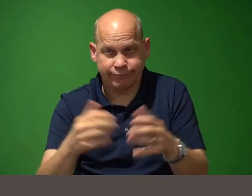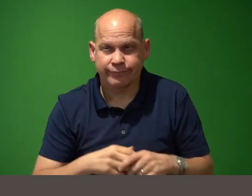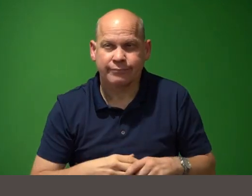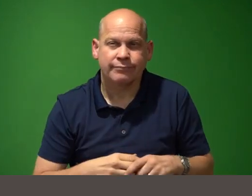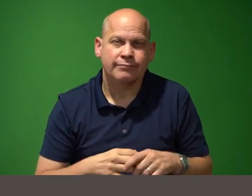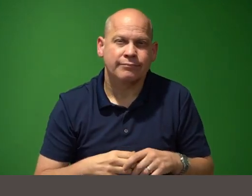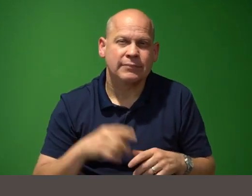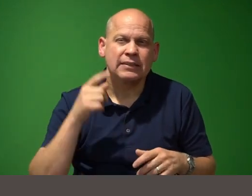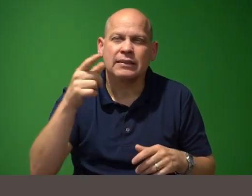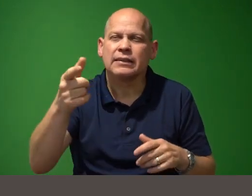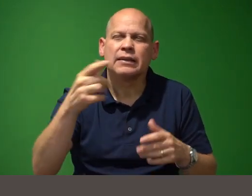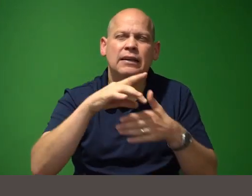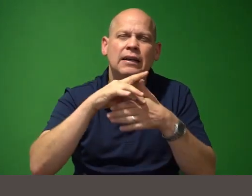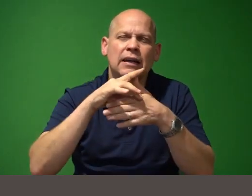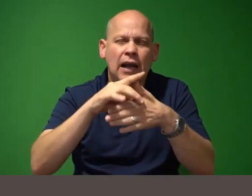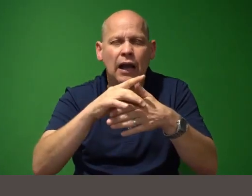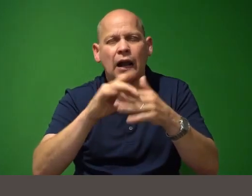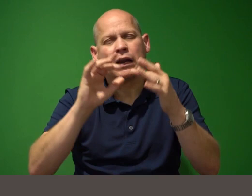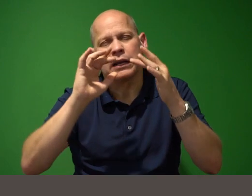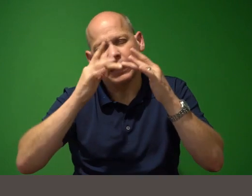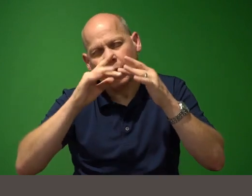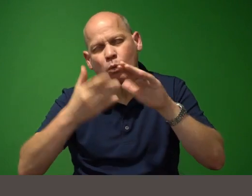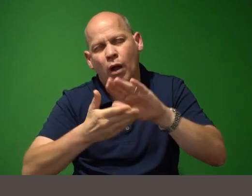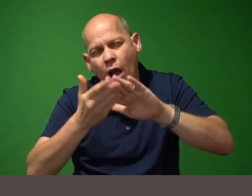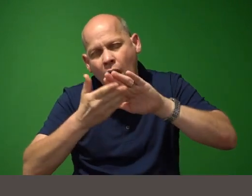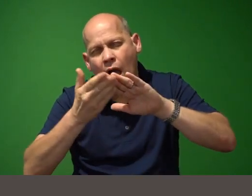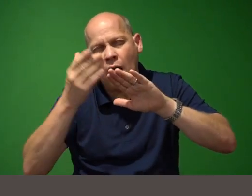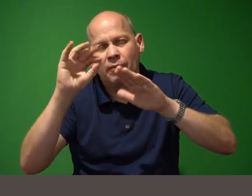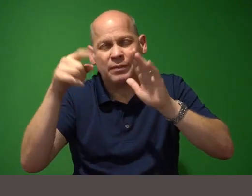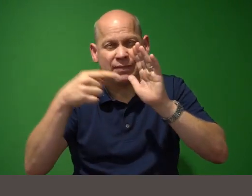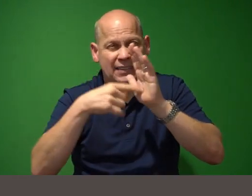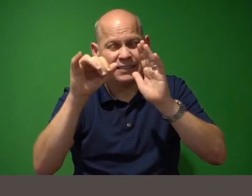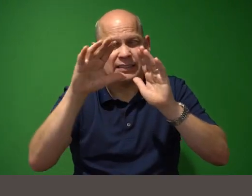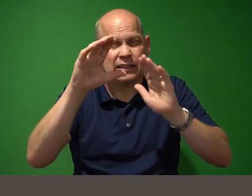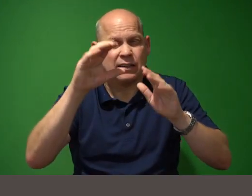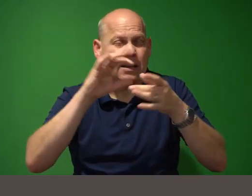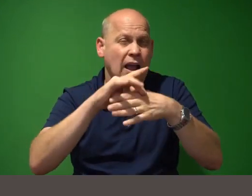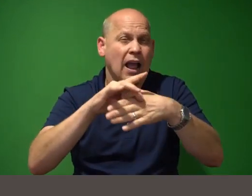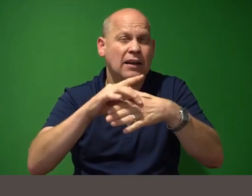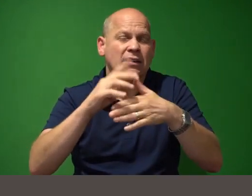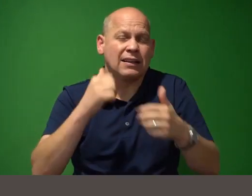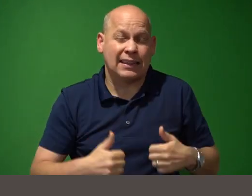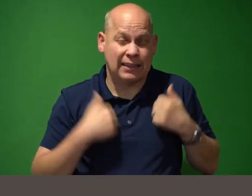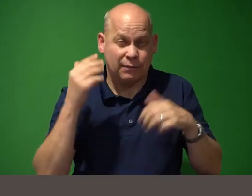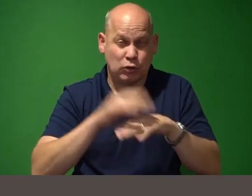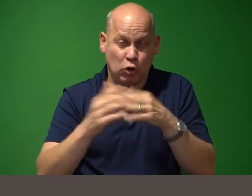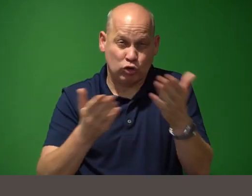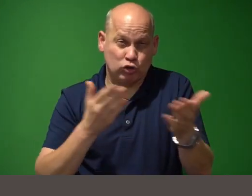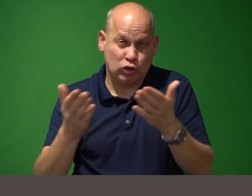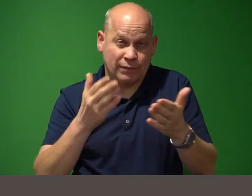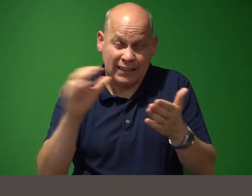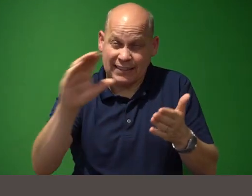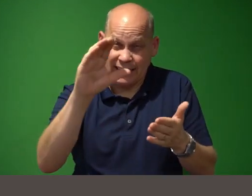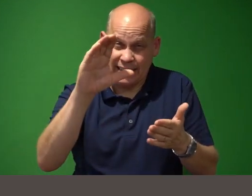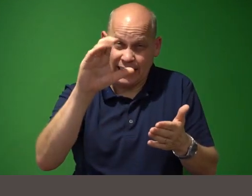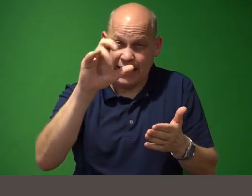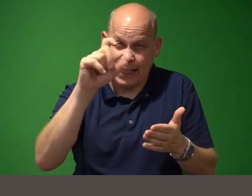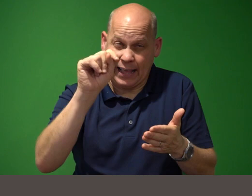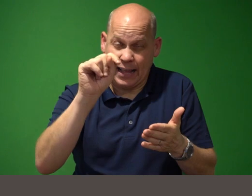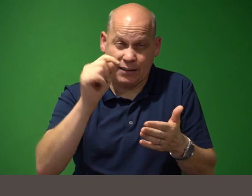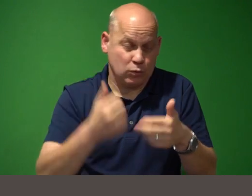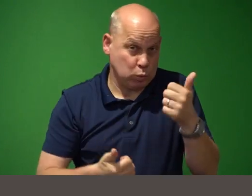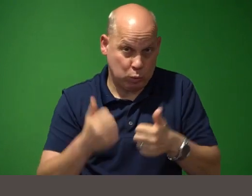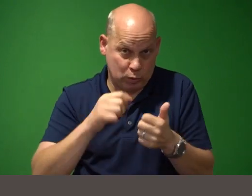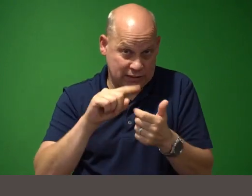and the network operations of said content lived on a server and the client uh which in this case in